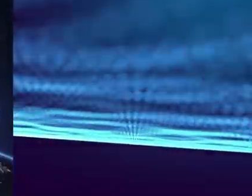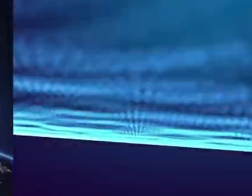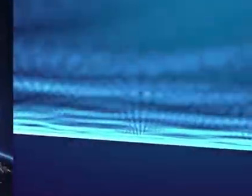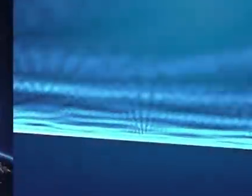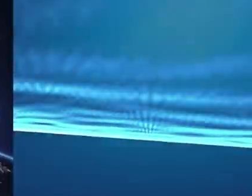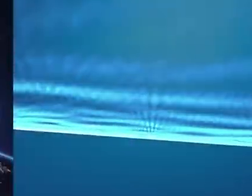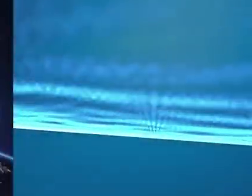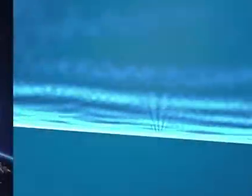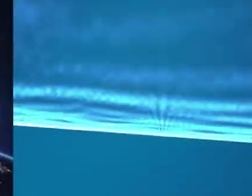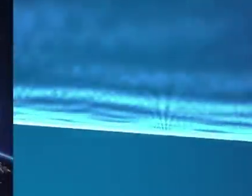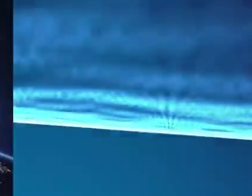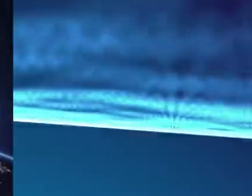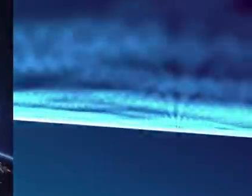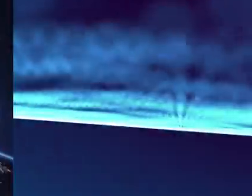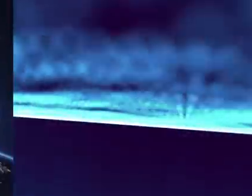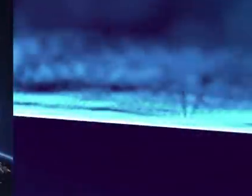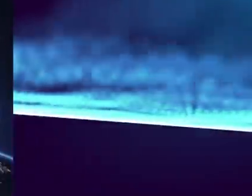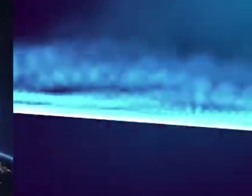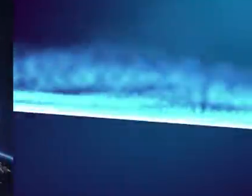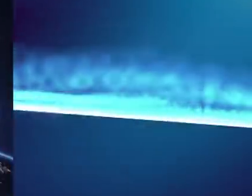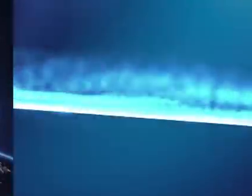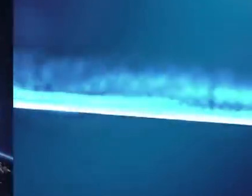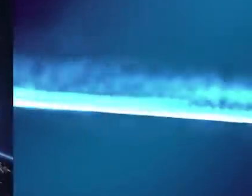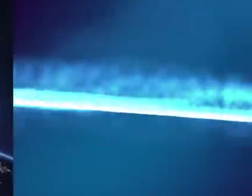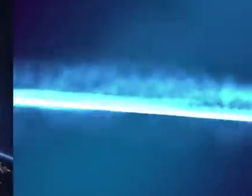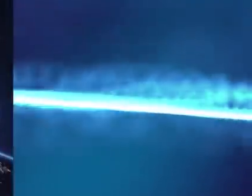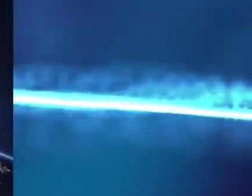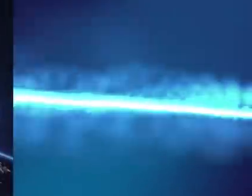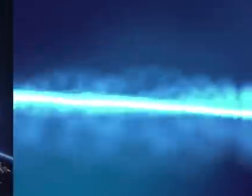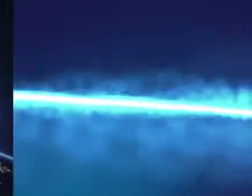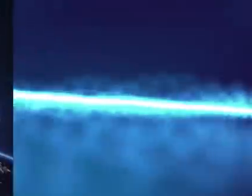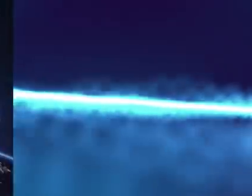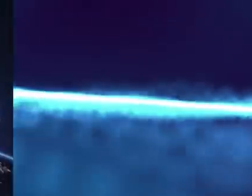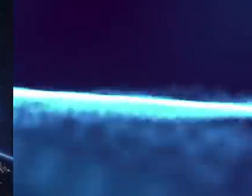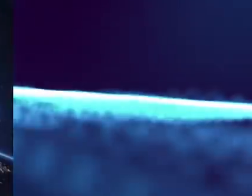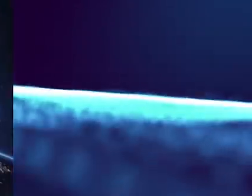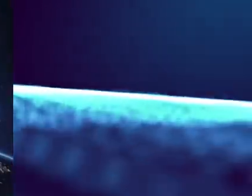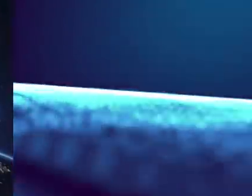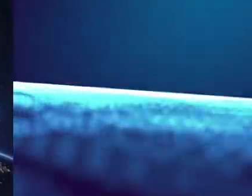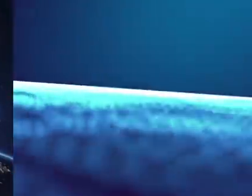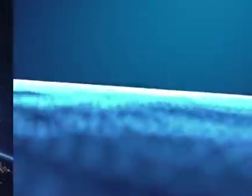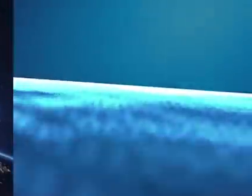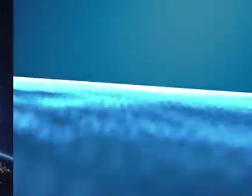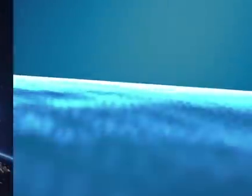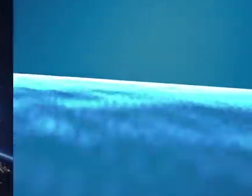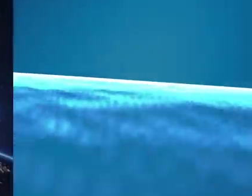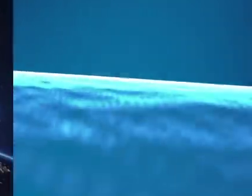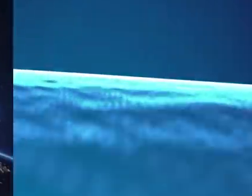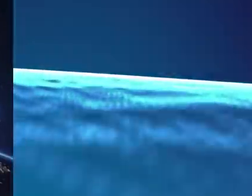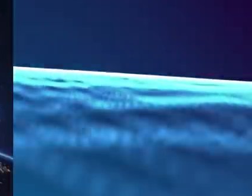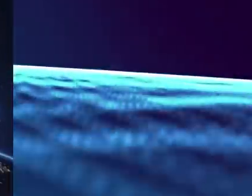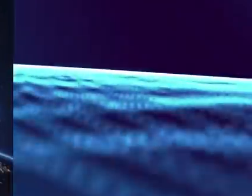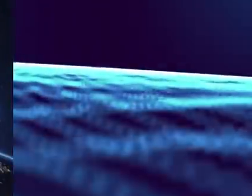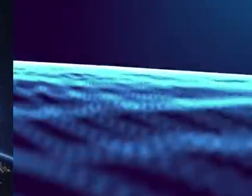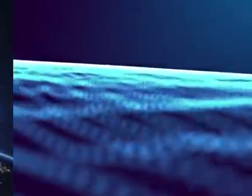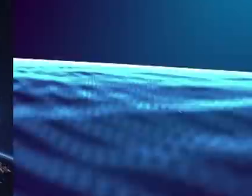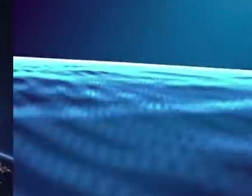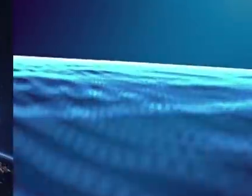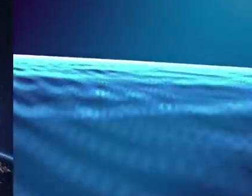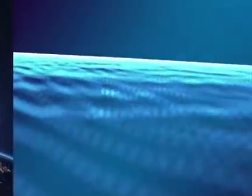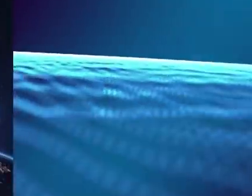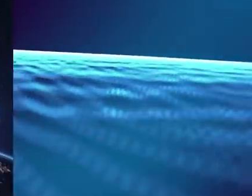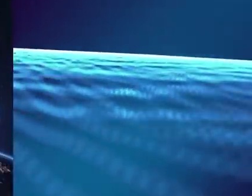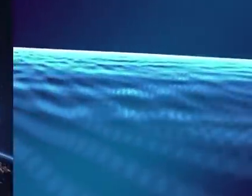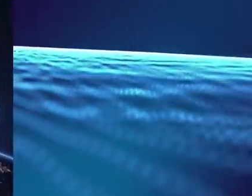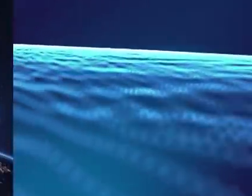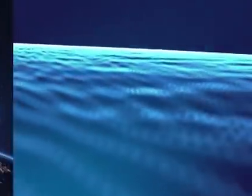may feel as if they're missing out on the good things that they do, although they're quite limited now, but the good things that society still